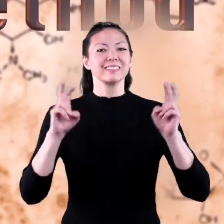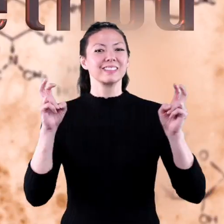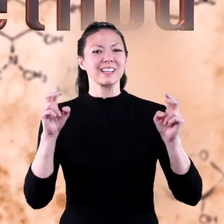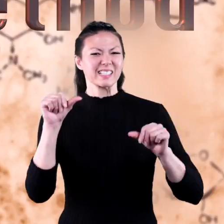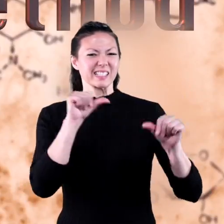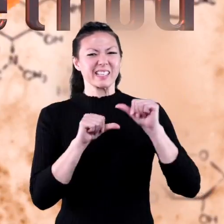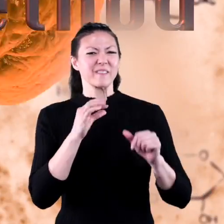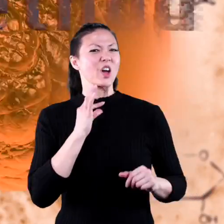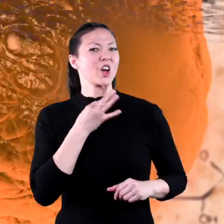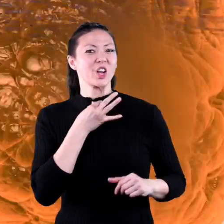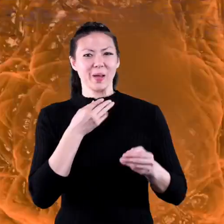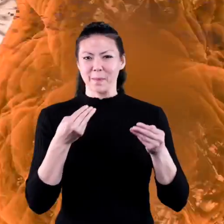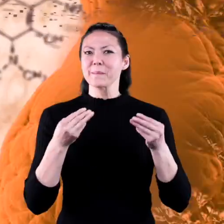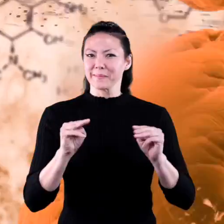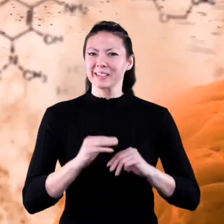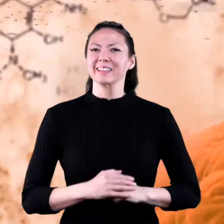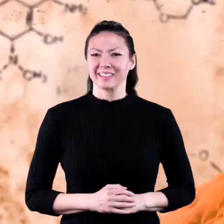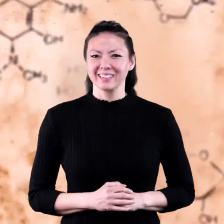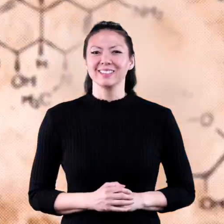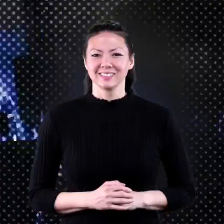The Scientific Method